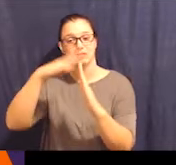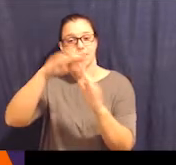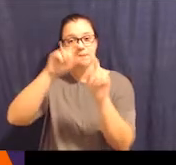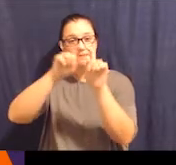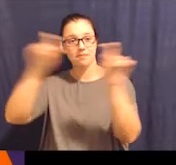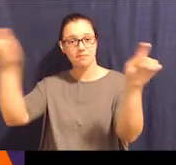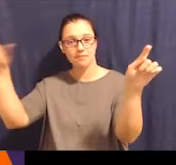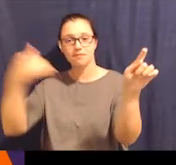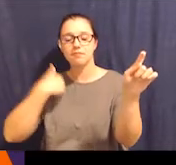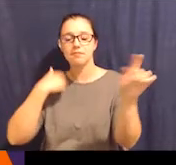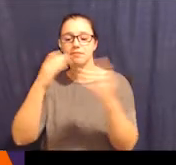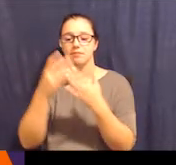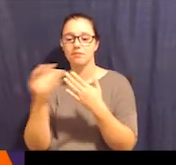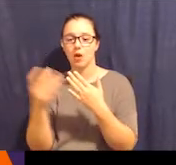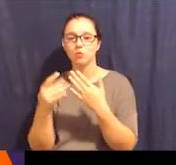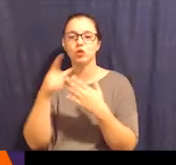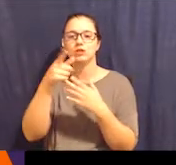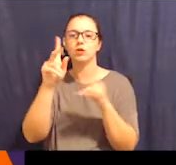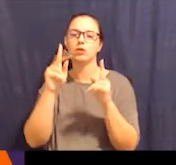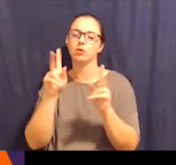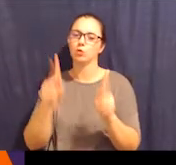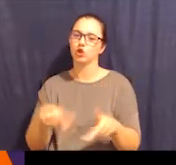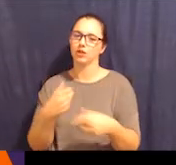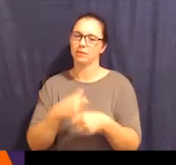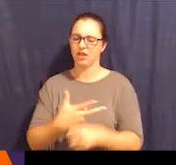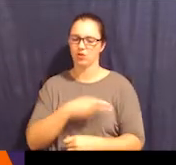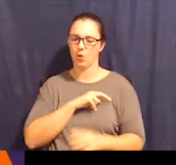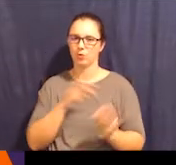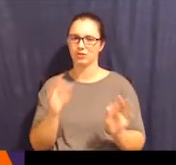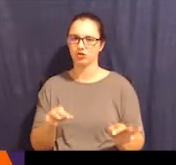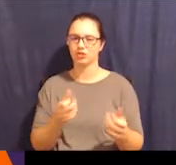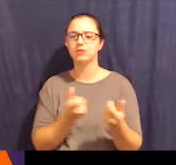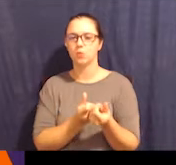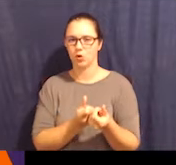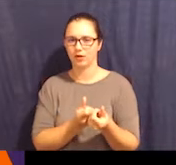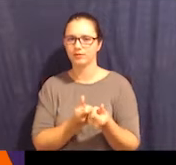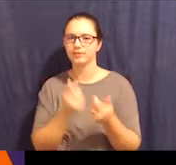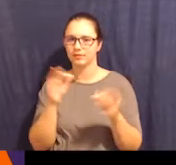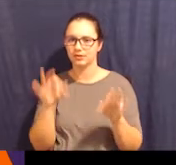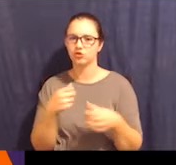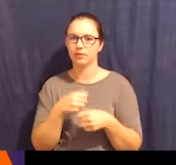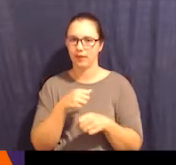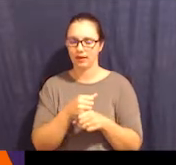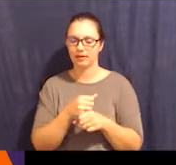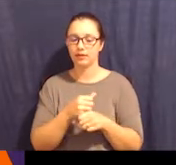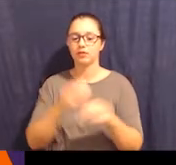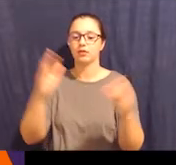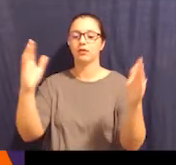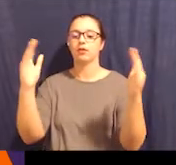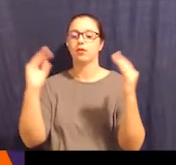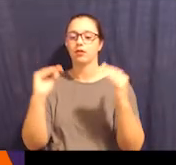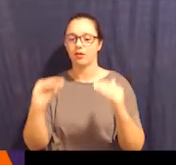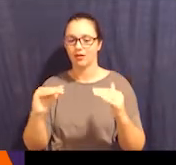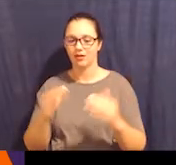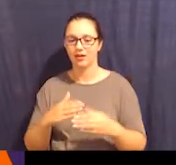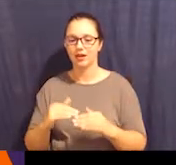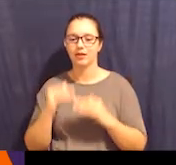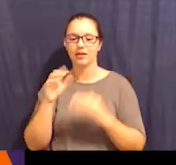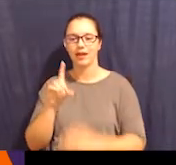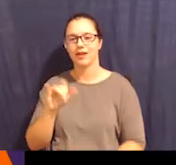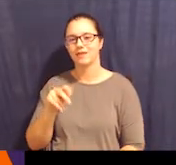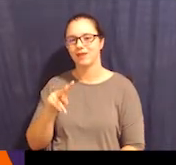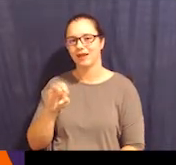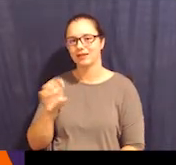At the top, we have the option where the person makes their own decisions, supported decision making. And then it moves down to